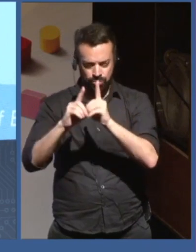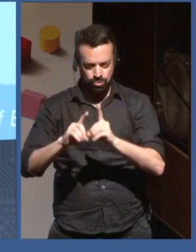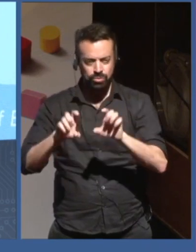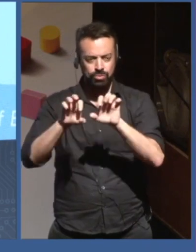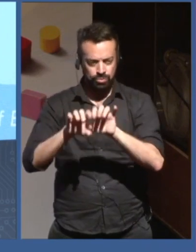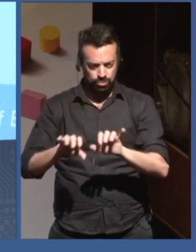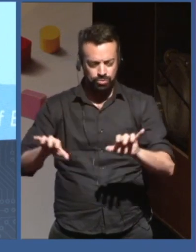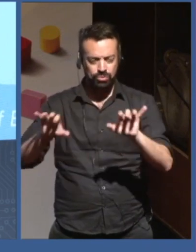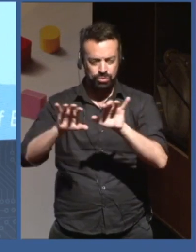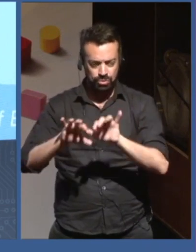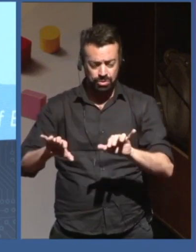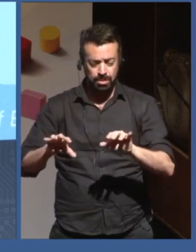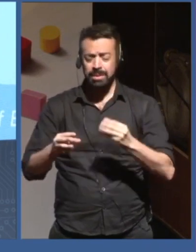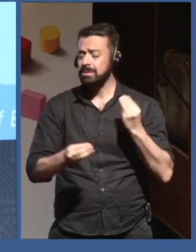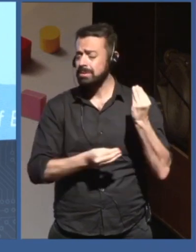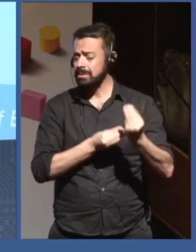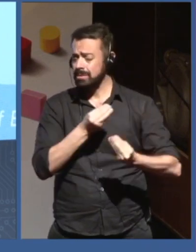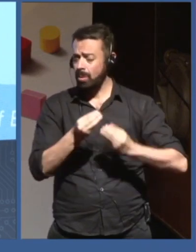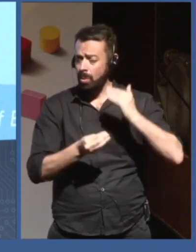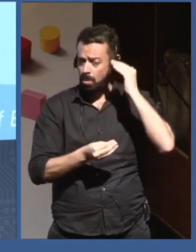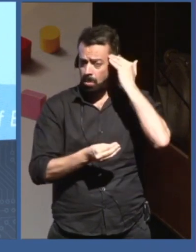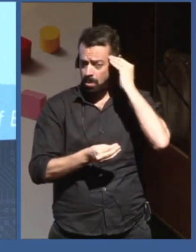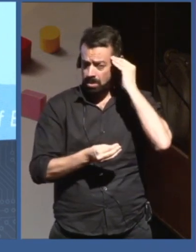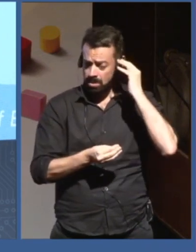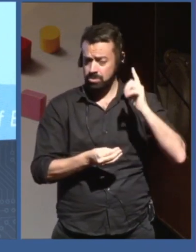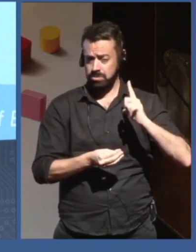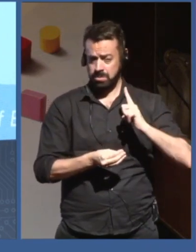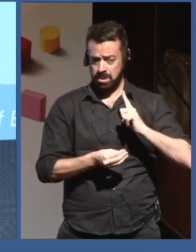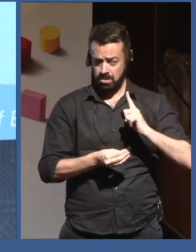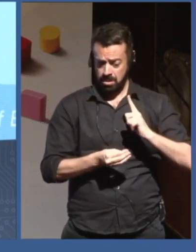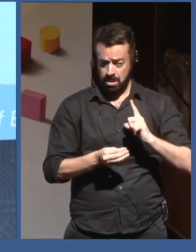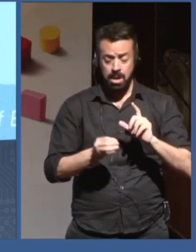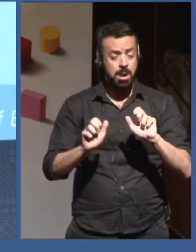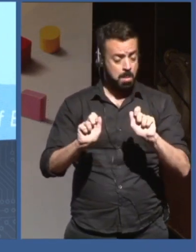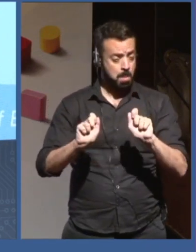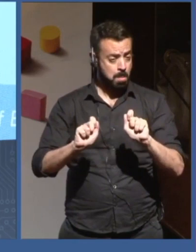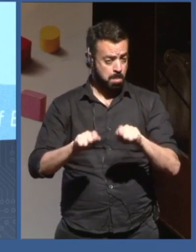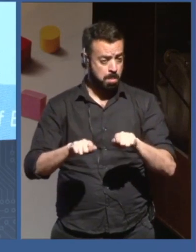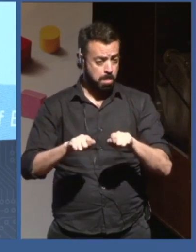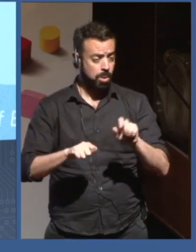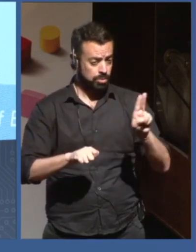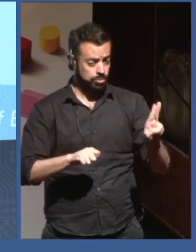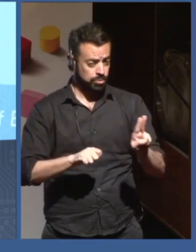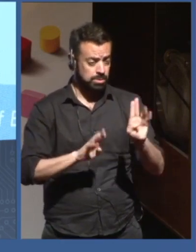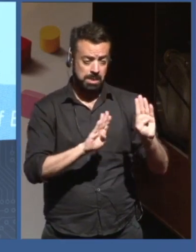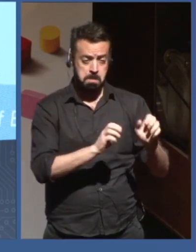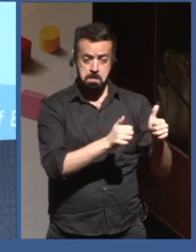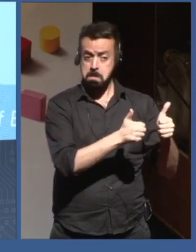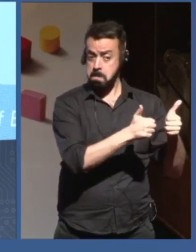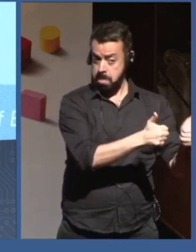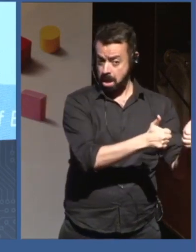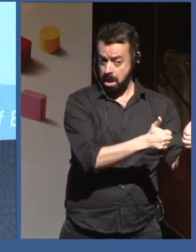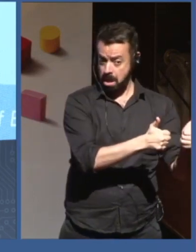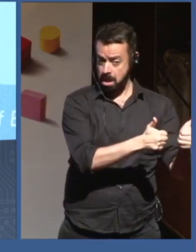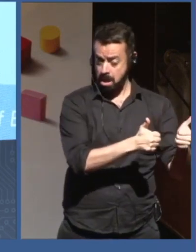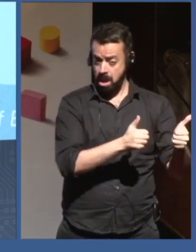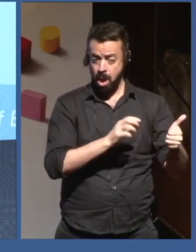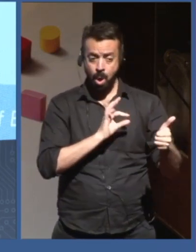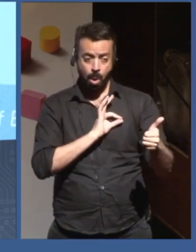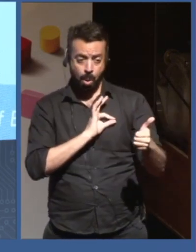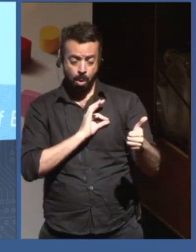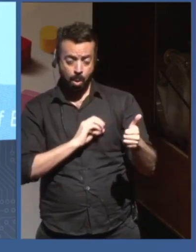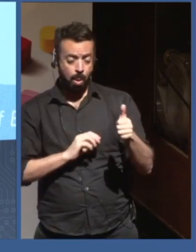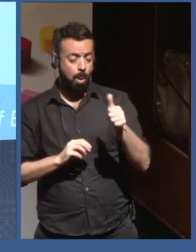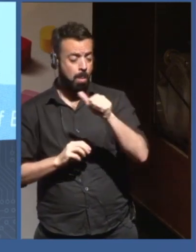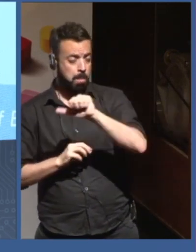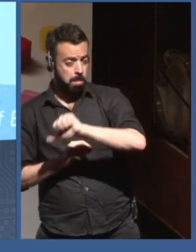good or bad. But this is also, like, critical to make big data and AI what they